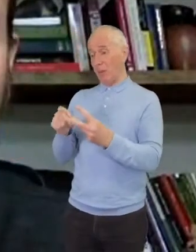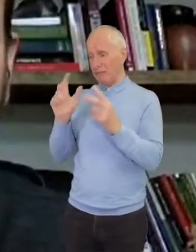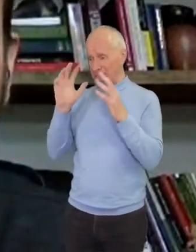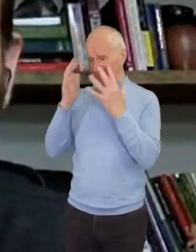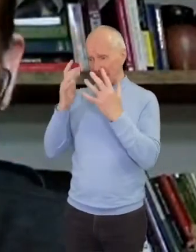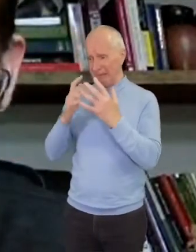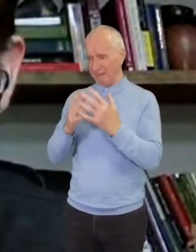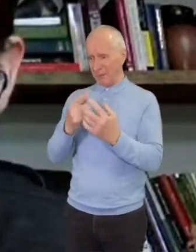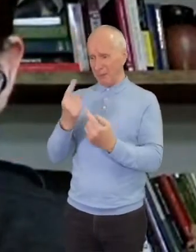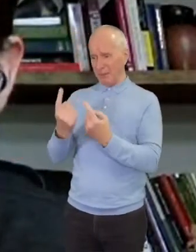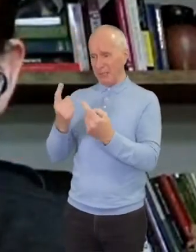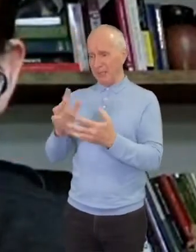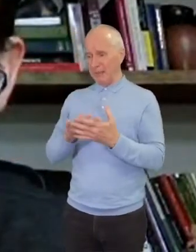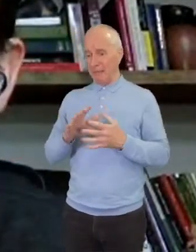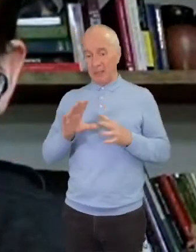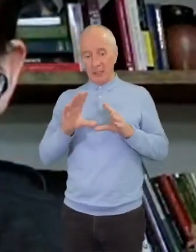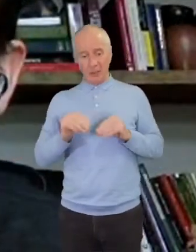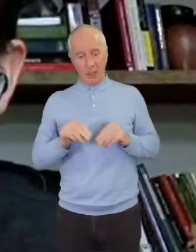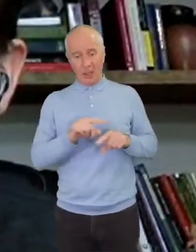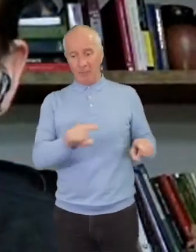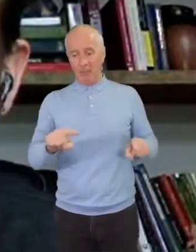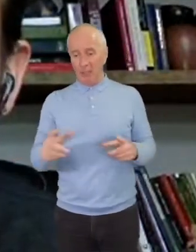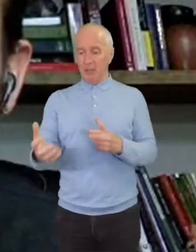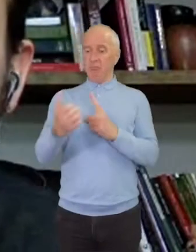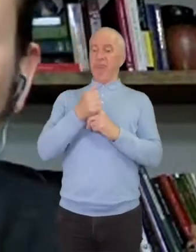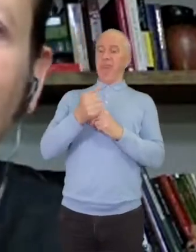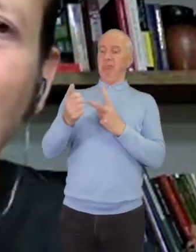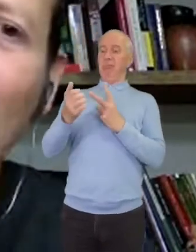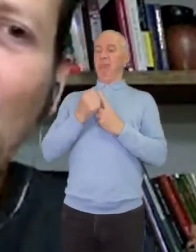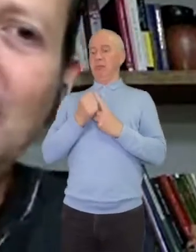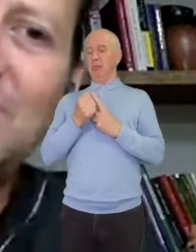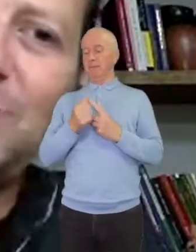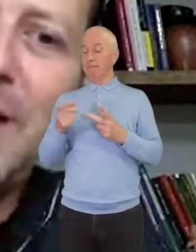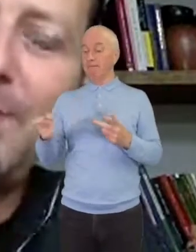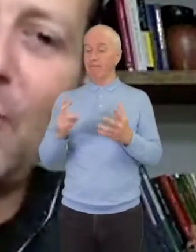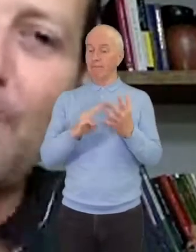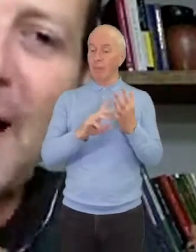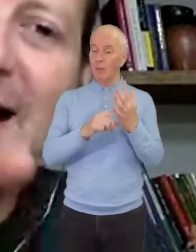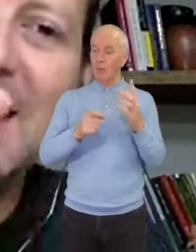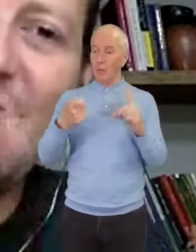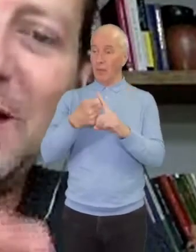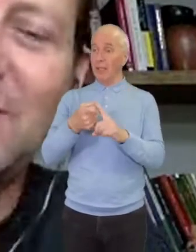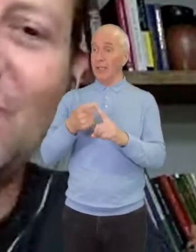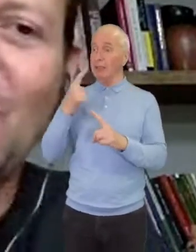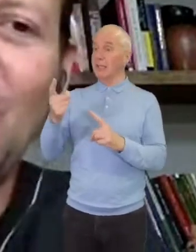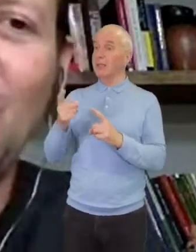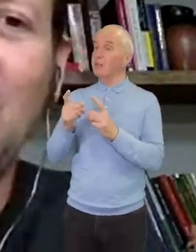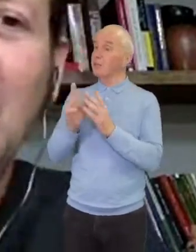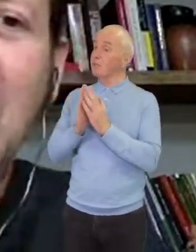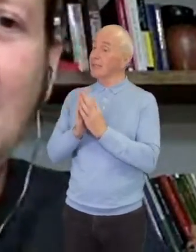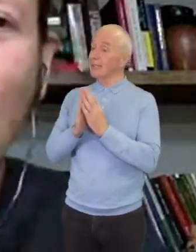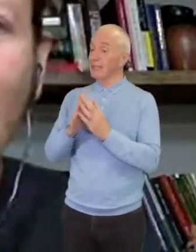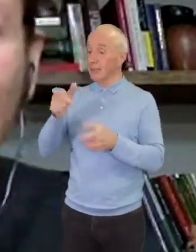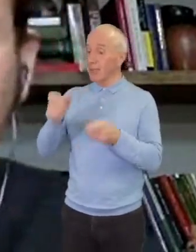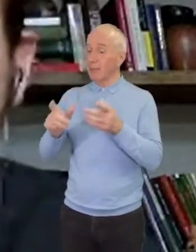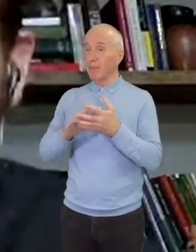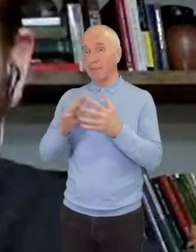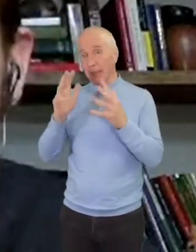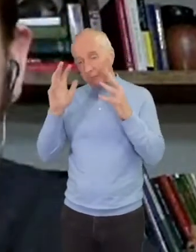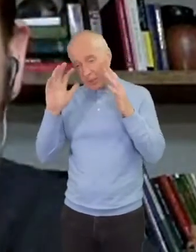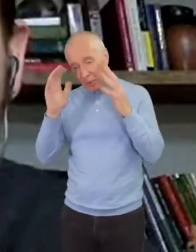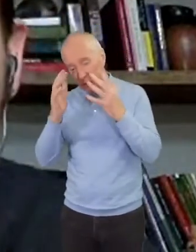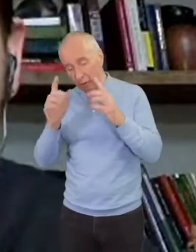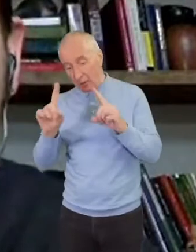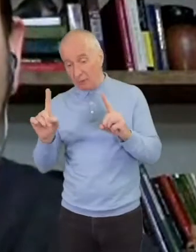because of what might happen to them. And yet Martin Luther King said that the religious people might have been concerned at what would